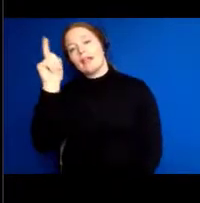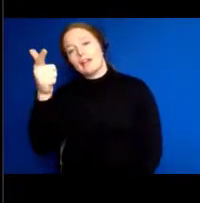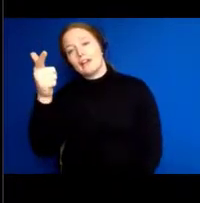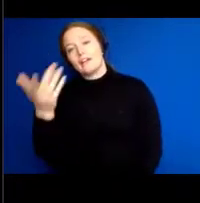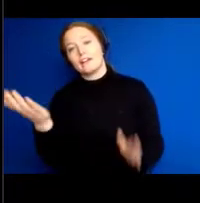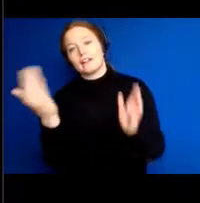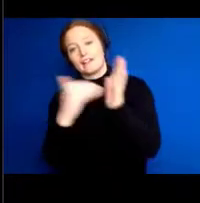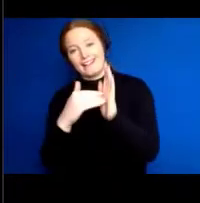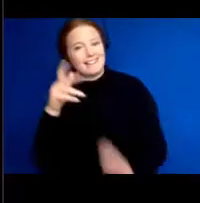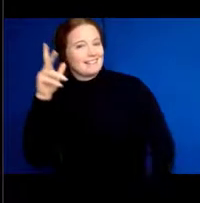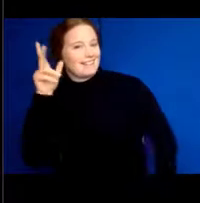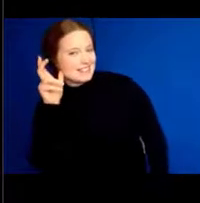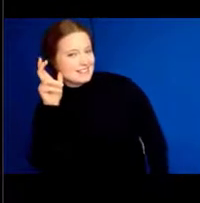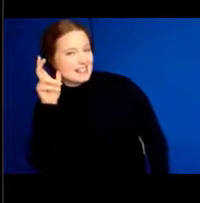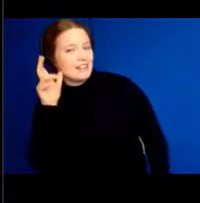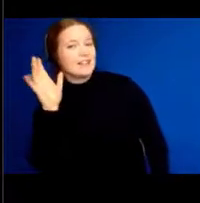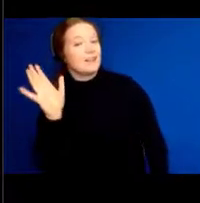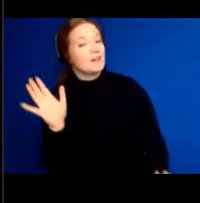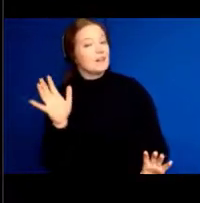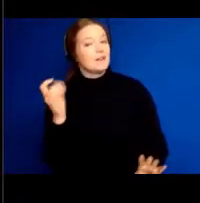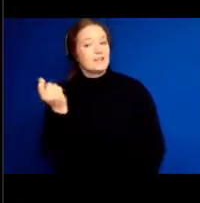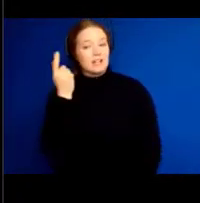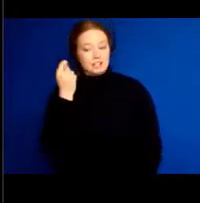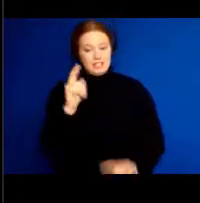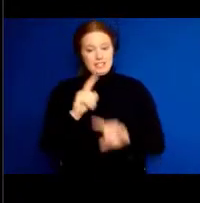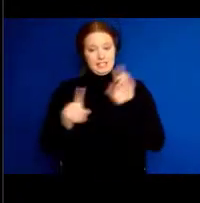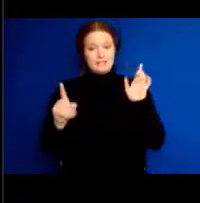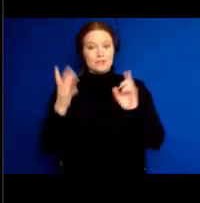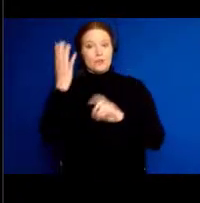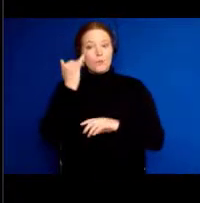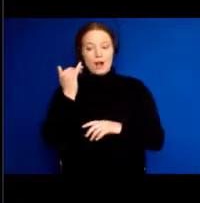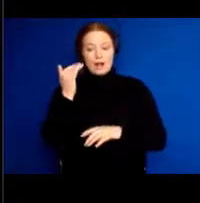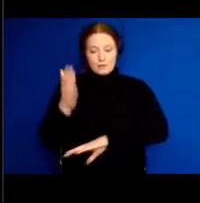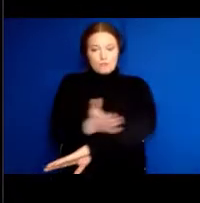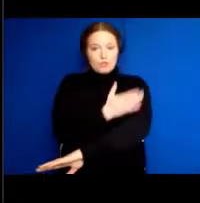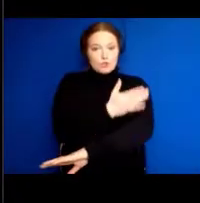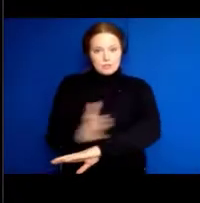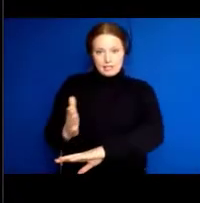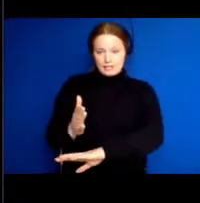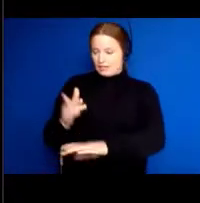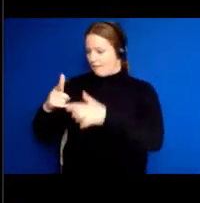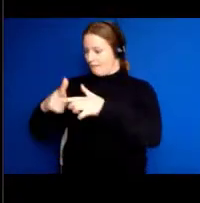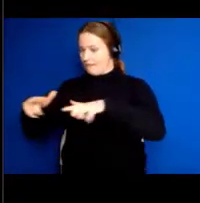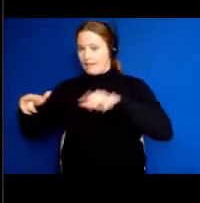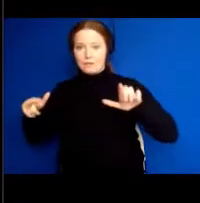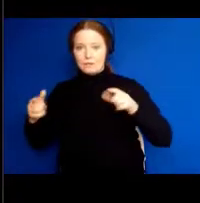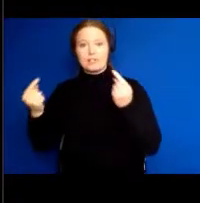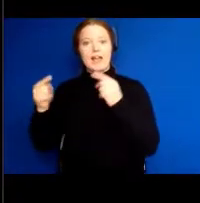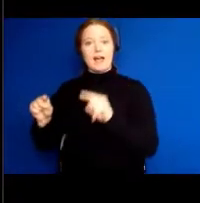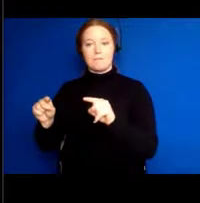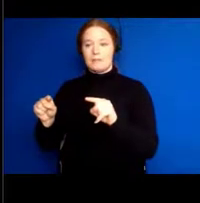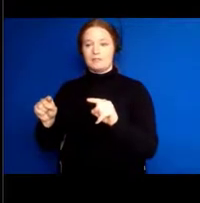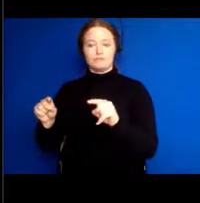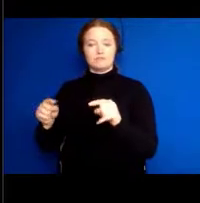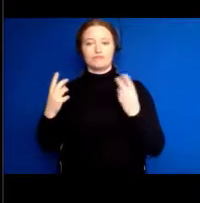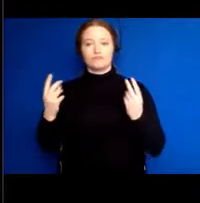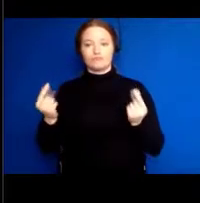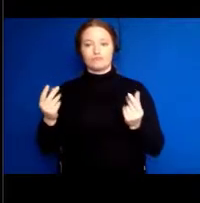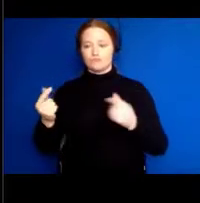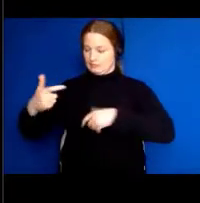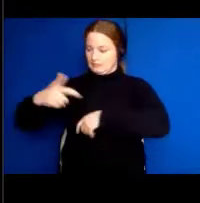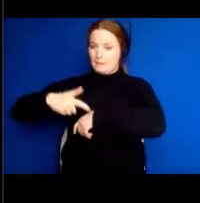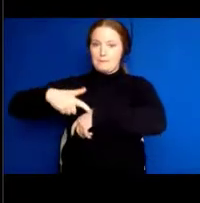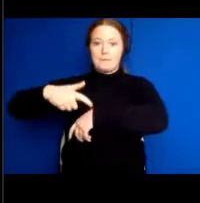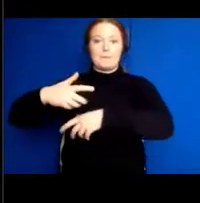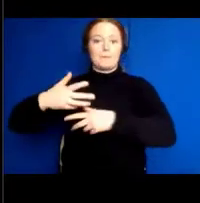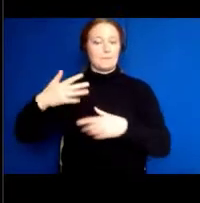But it's kind of a little bit different because it's in the moment, music and language are in the moment. And timing is really